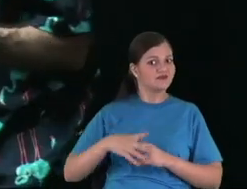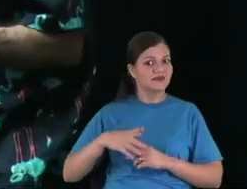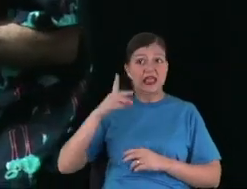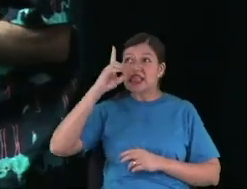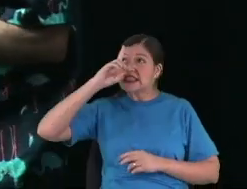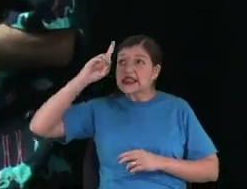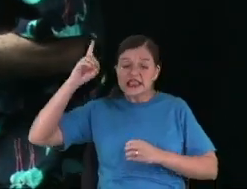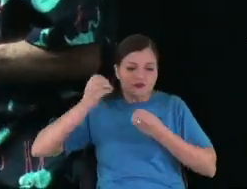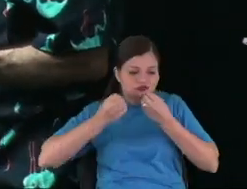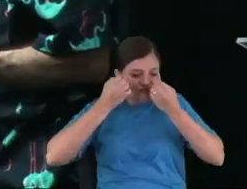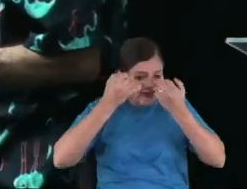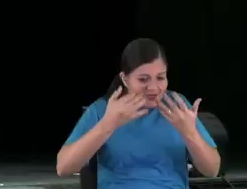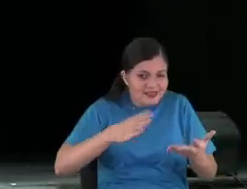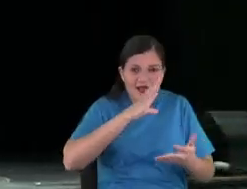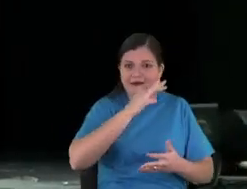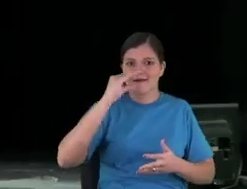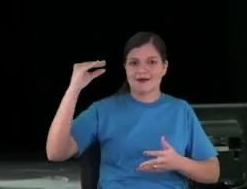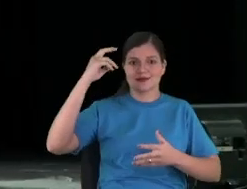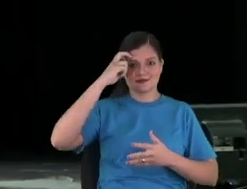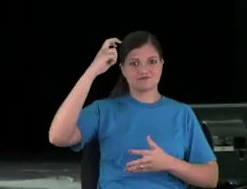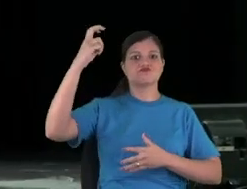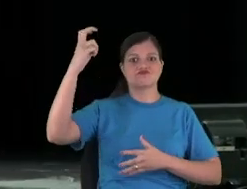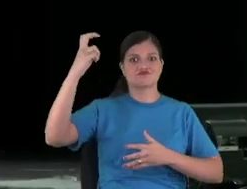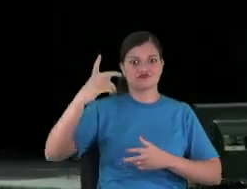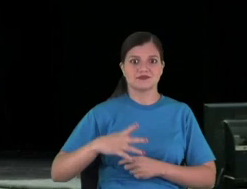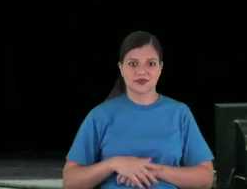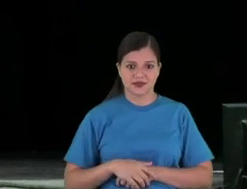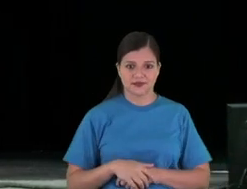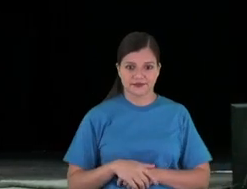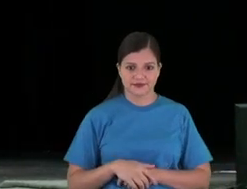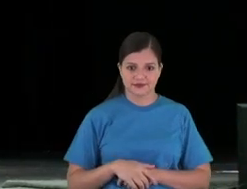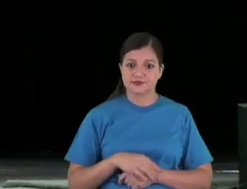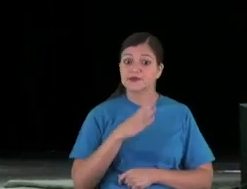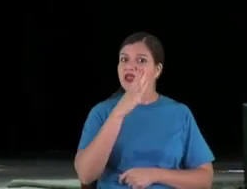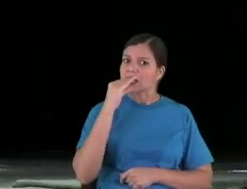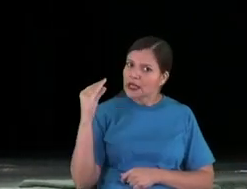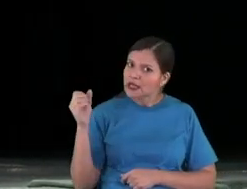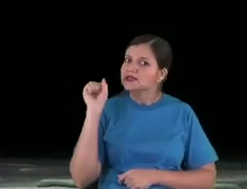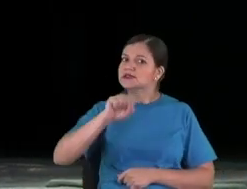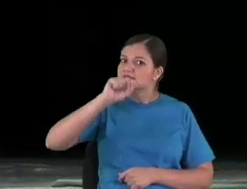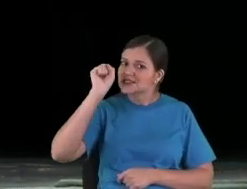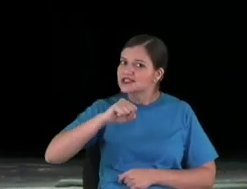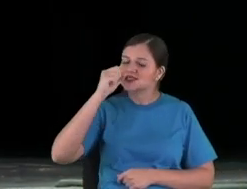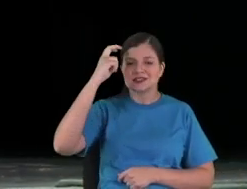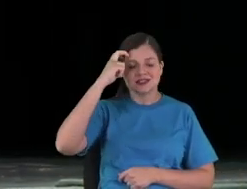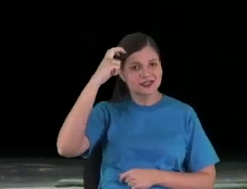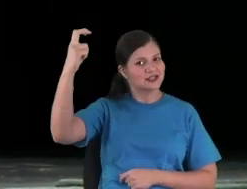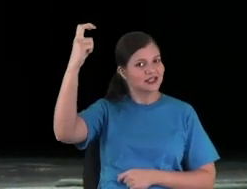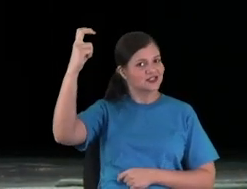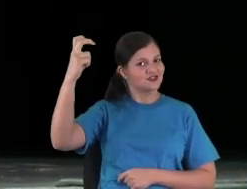the intelligence that God gives to the kids. Kids are very intelligent.